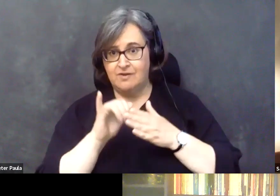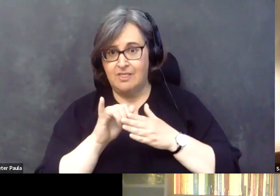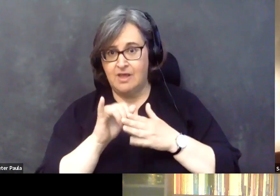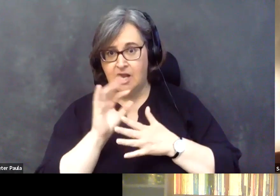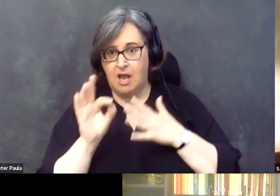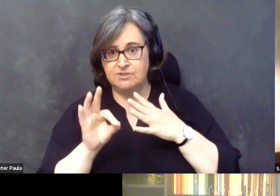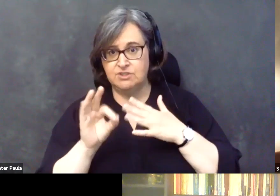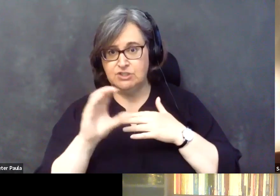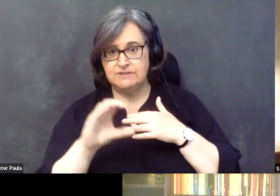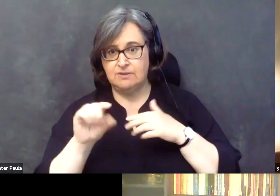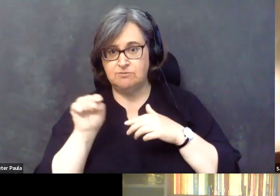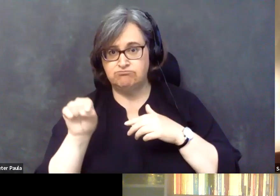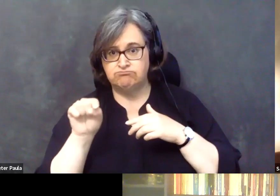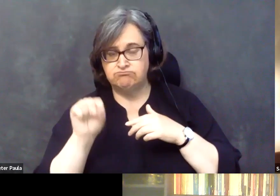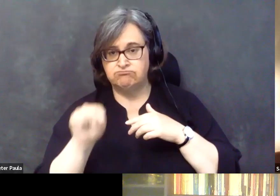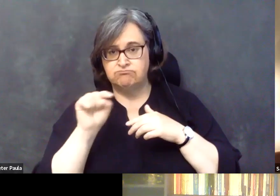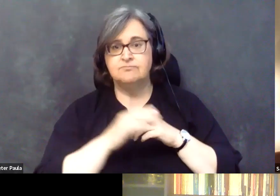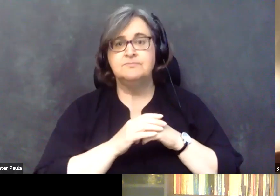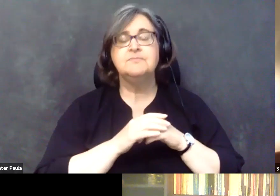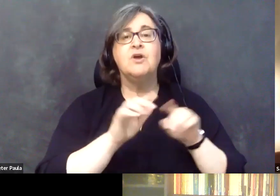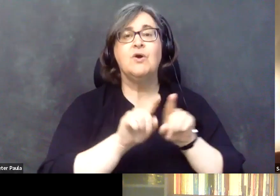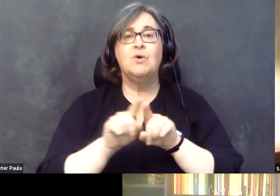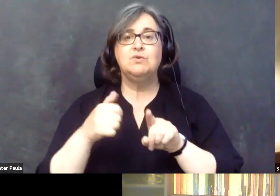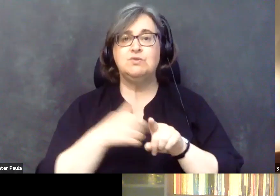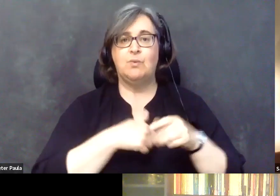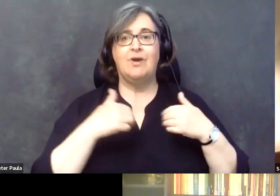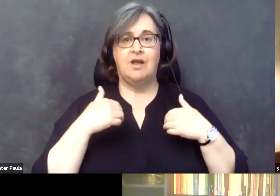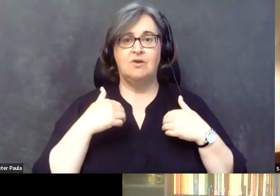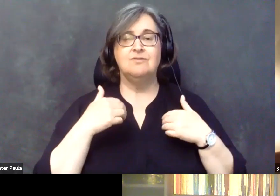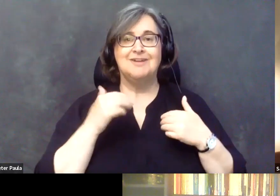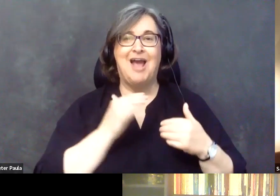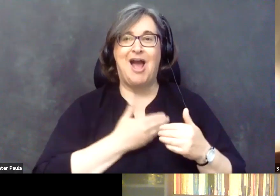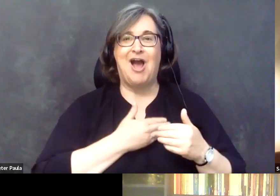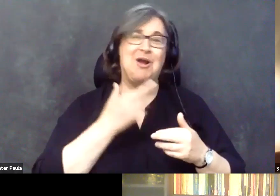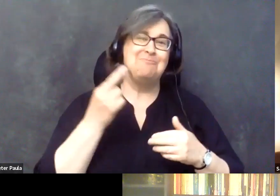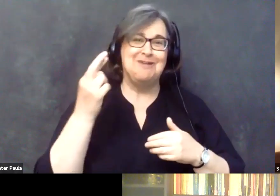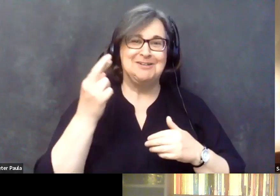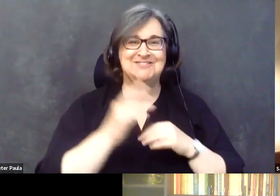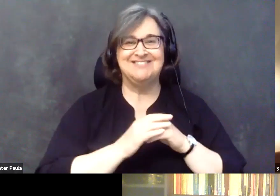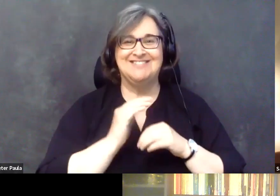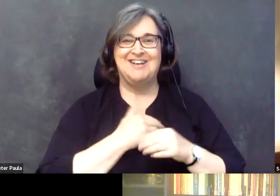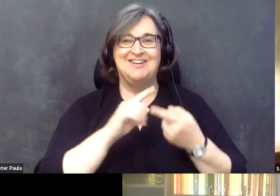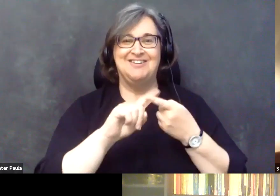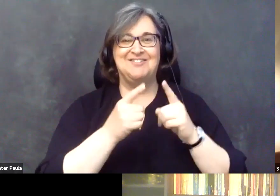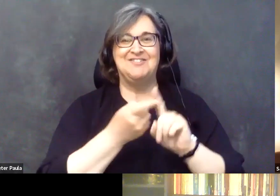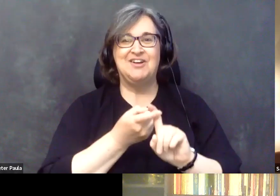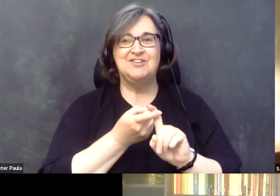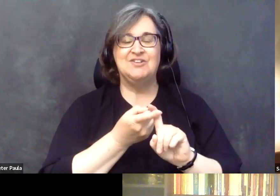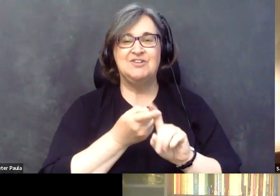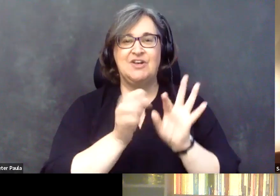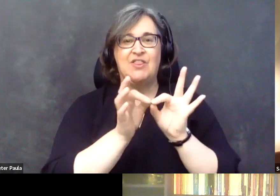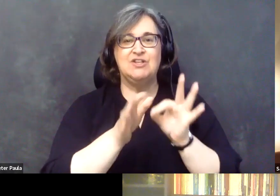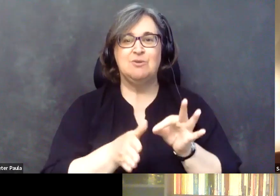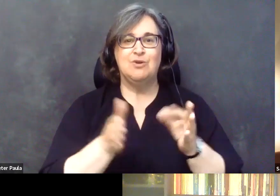it's available in addition to who's becoming our best friend, our friend and the interpreter